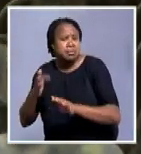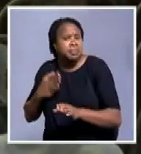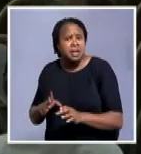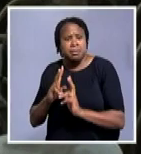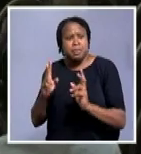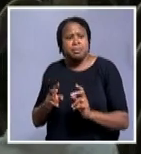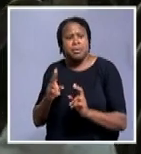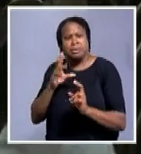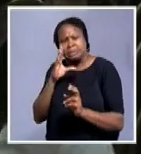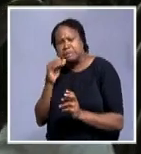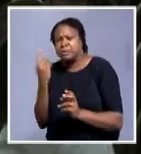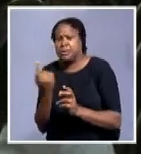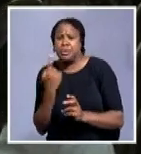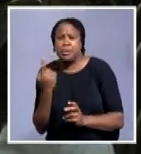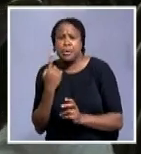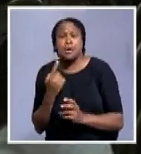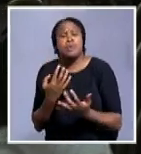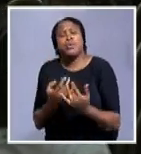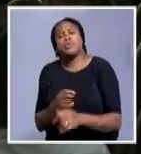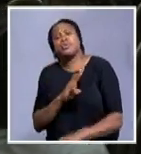a talk shop. We don't want to wait another 27 years, I don't believe. want We don't years.